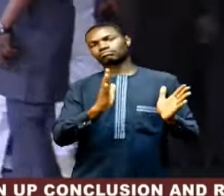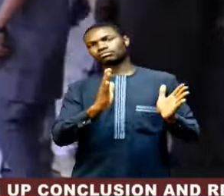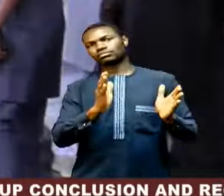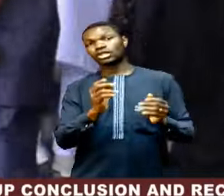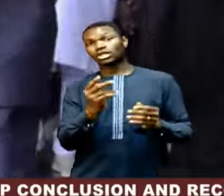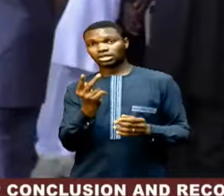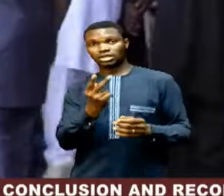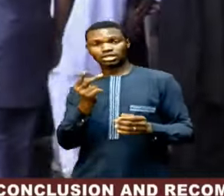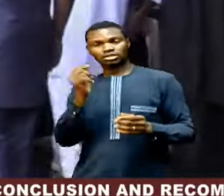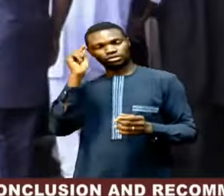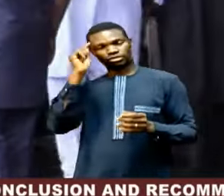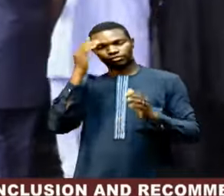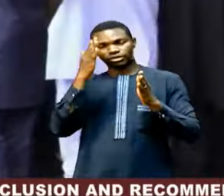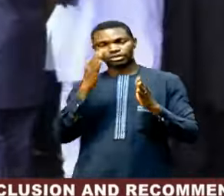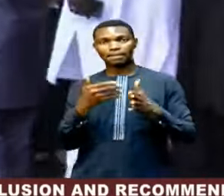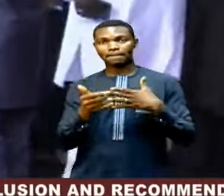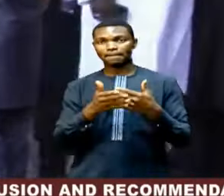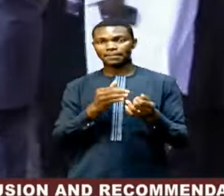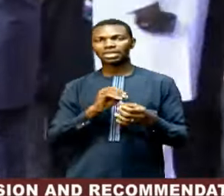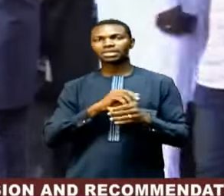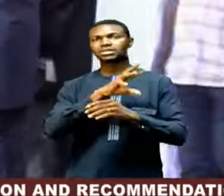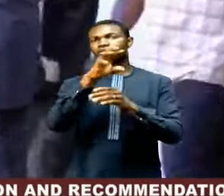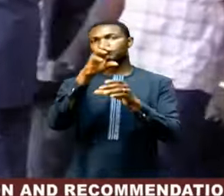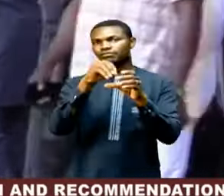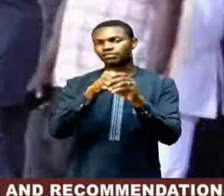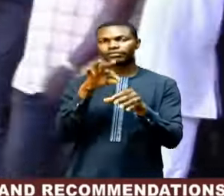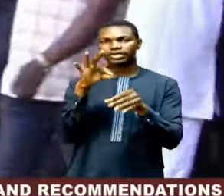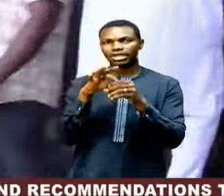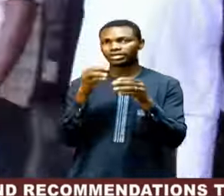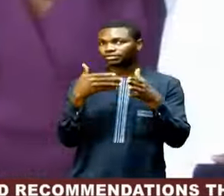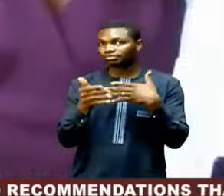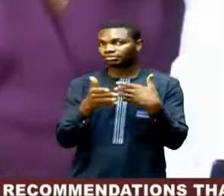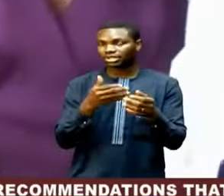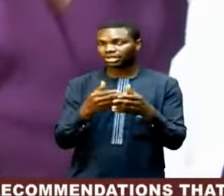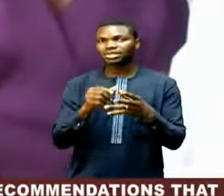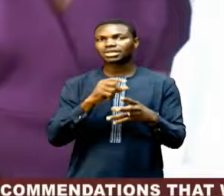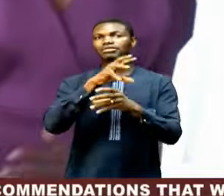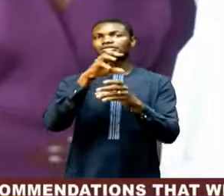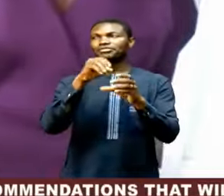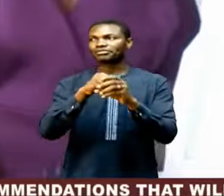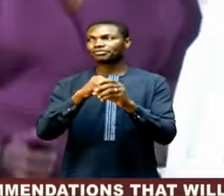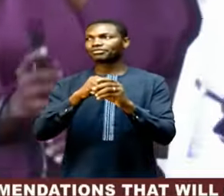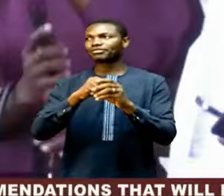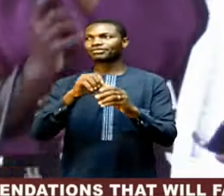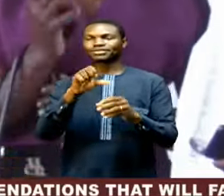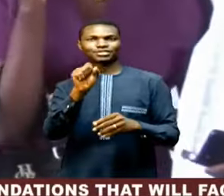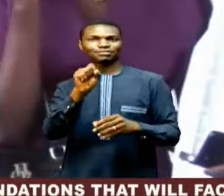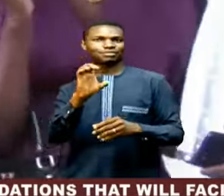part of the election-related appeals, currently before the Apex Court, for adjudication.